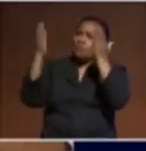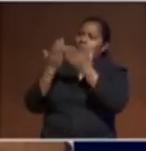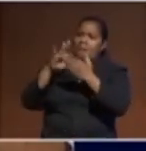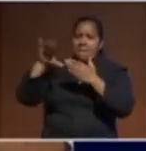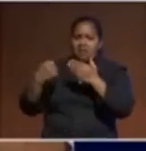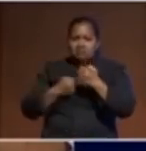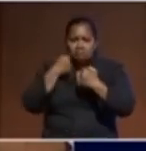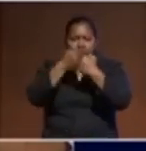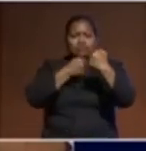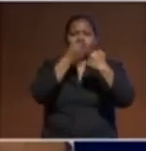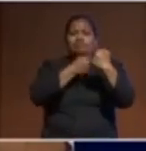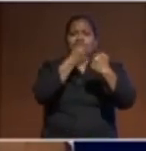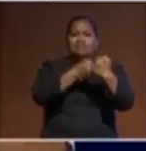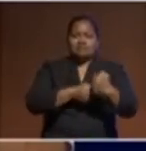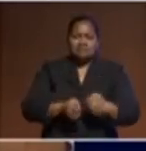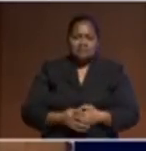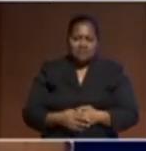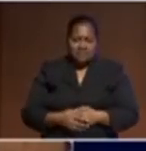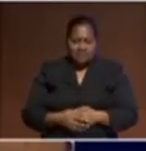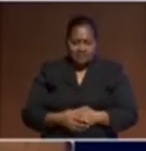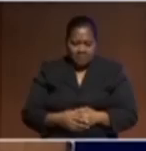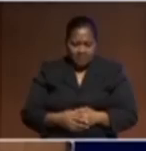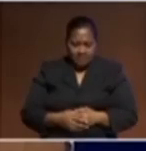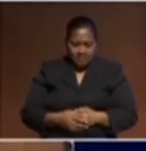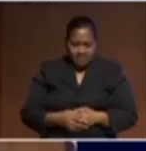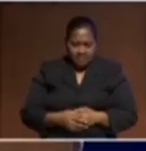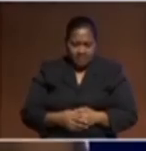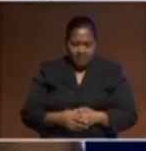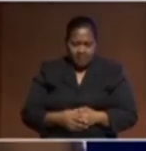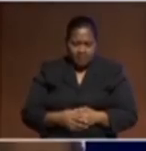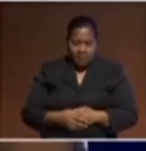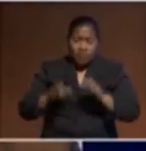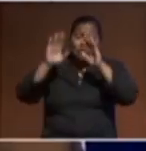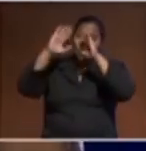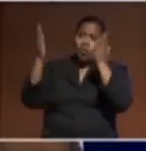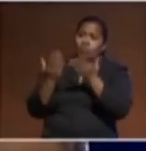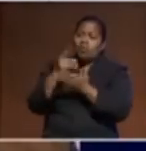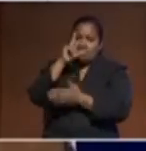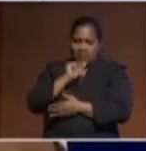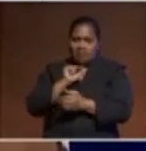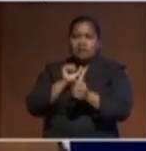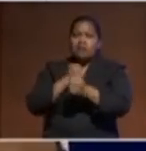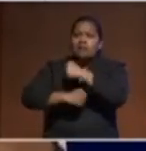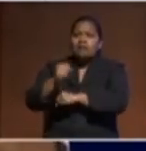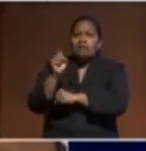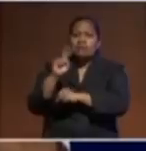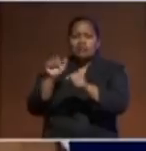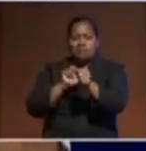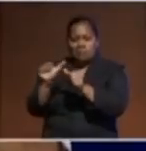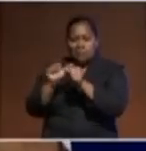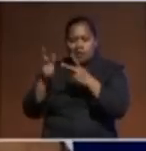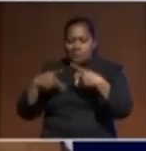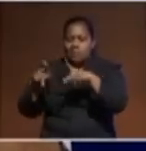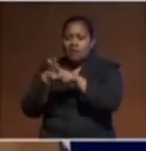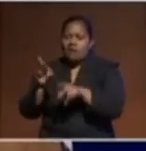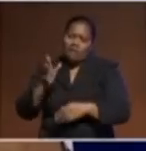preserve so that the world can be a better place for all of